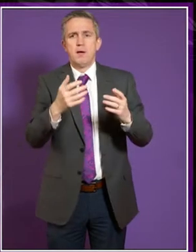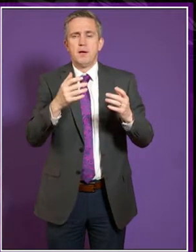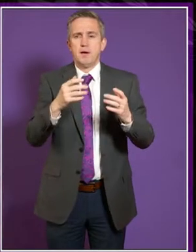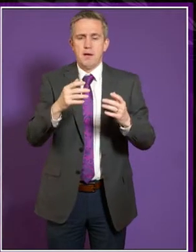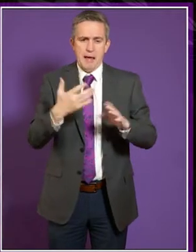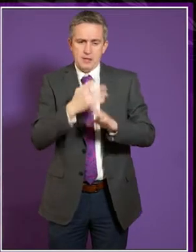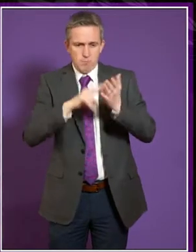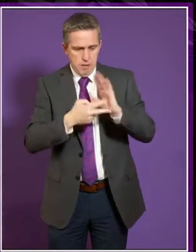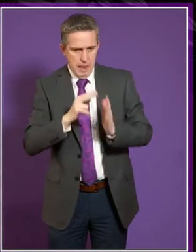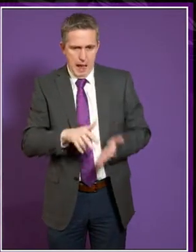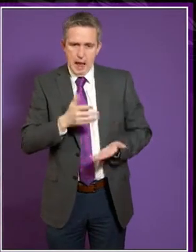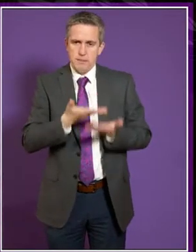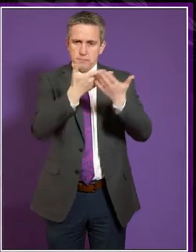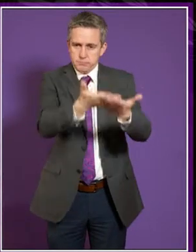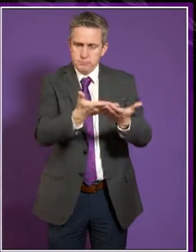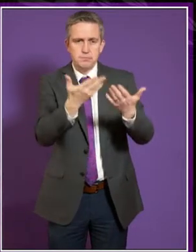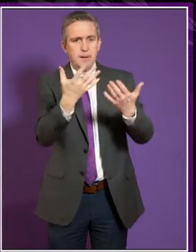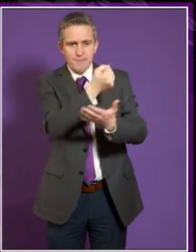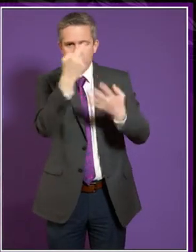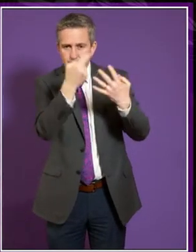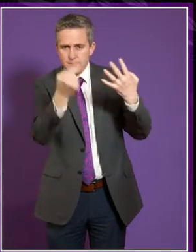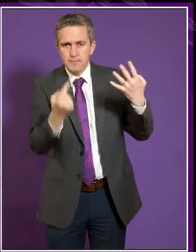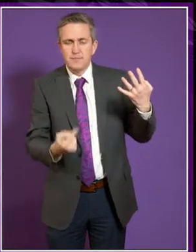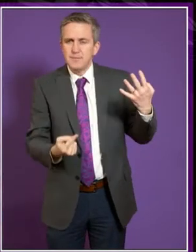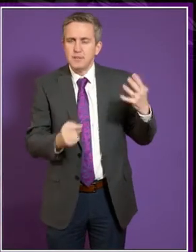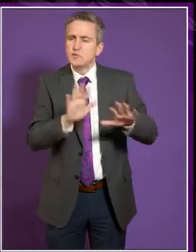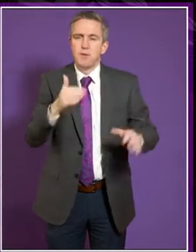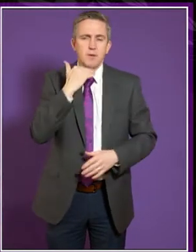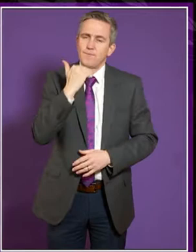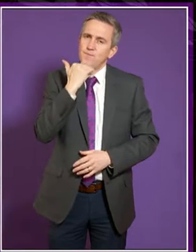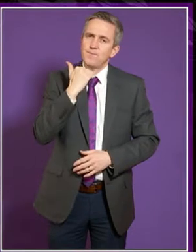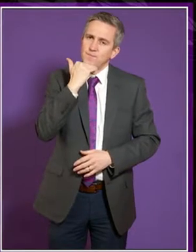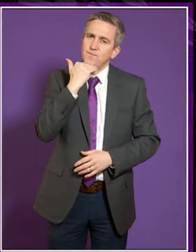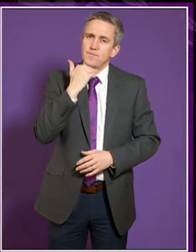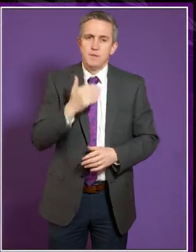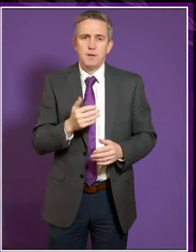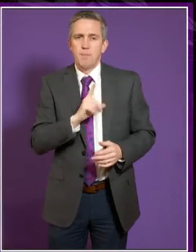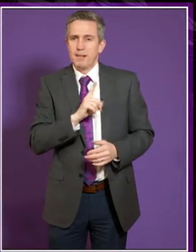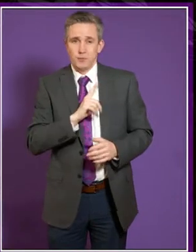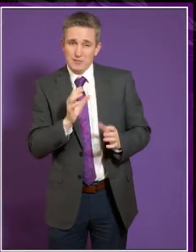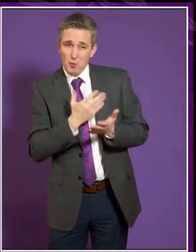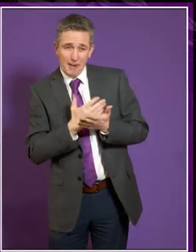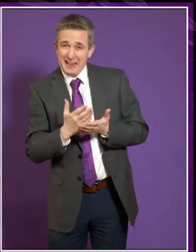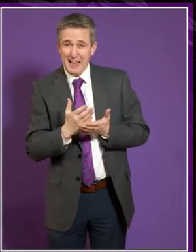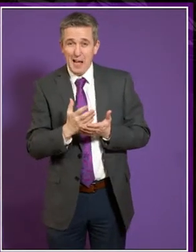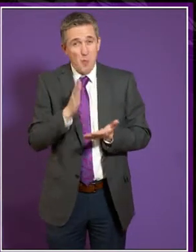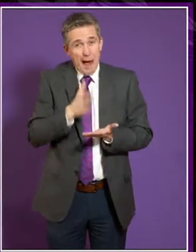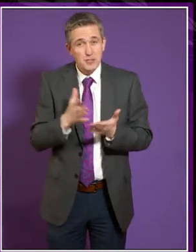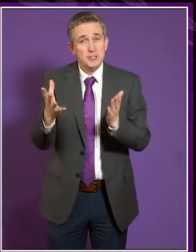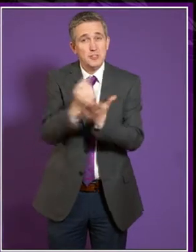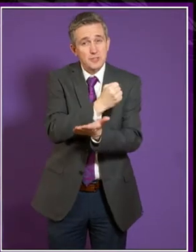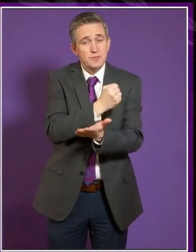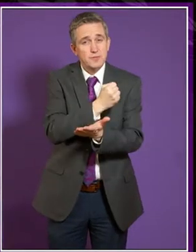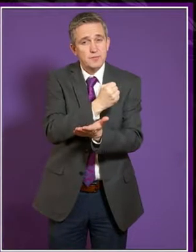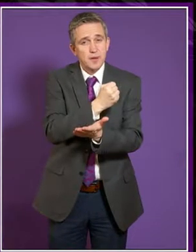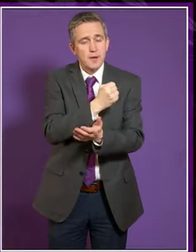action plan? Do you take them all? And it's not always clear what it all adds up to. There was a